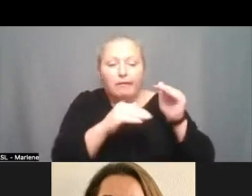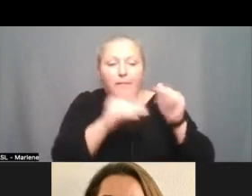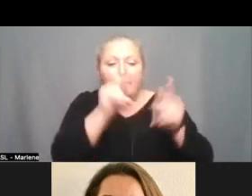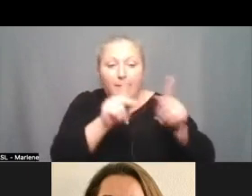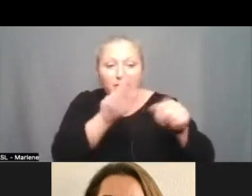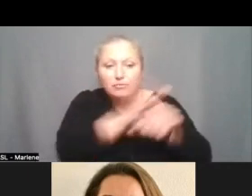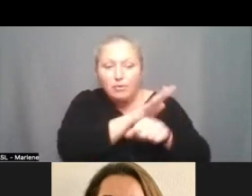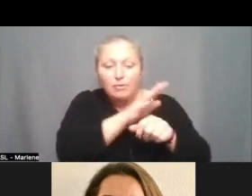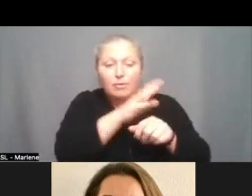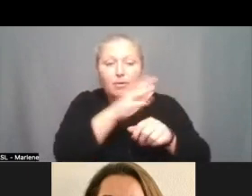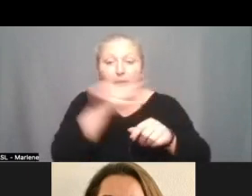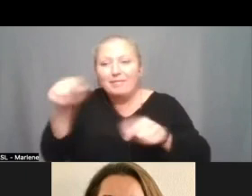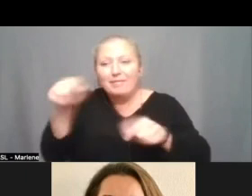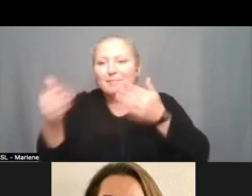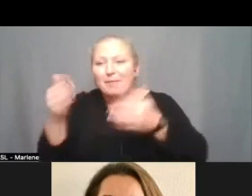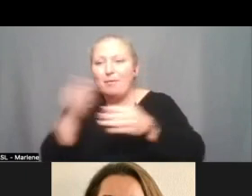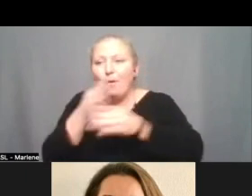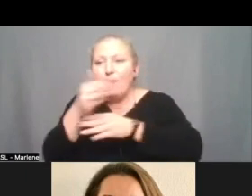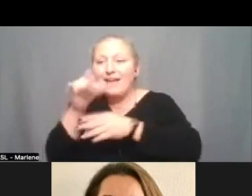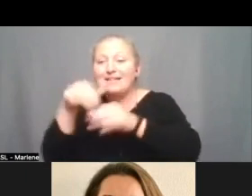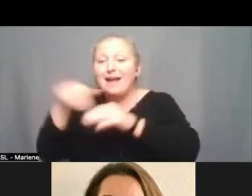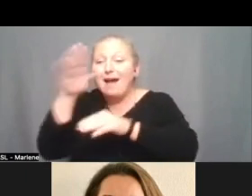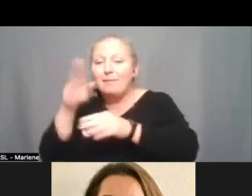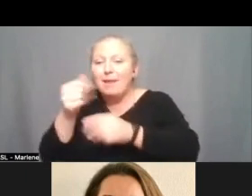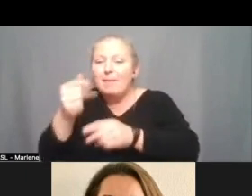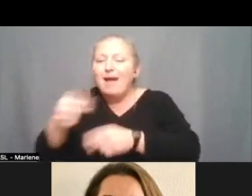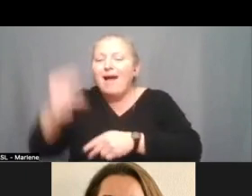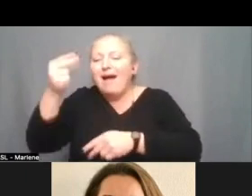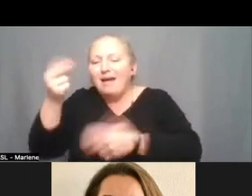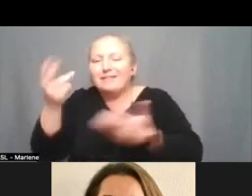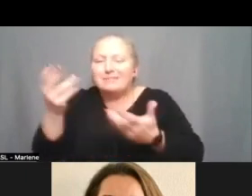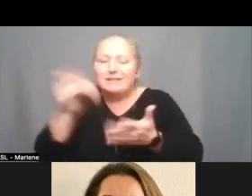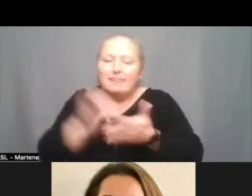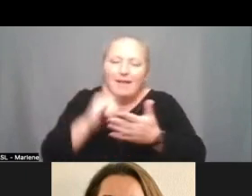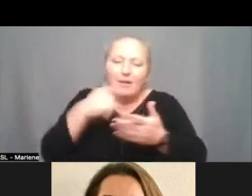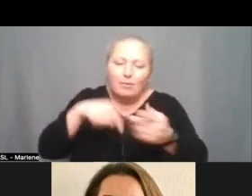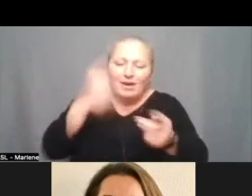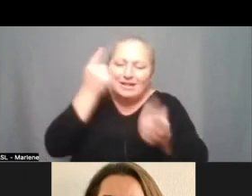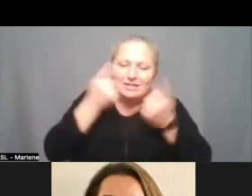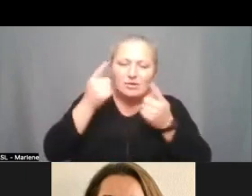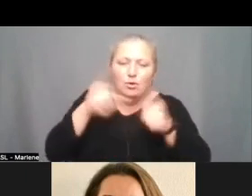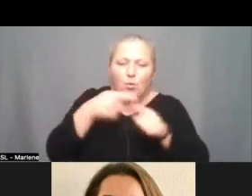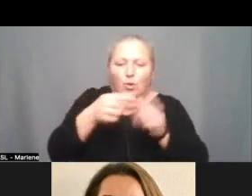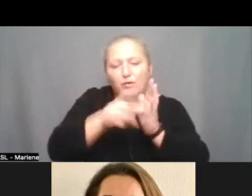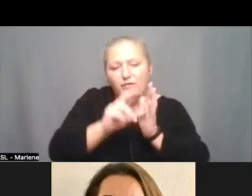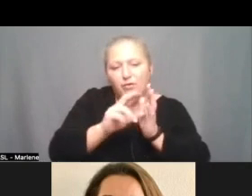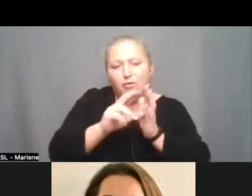a slightly higher over 18 population and those are considerations that are reviewed when doing this kind of decennial.